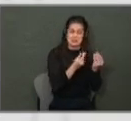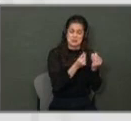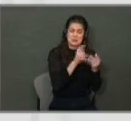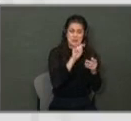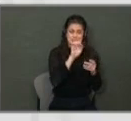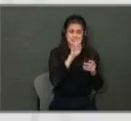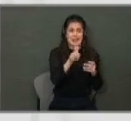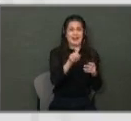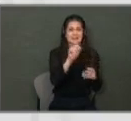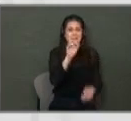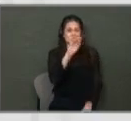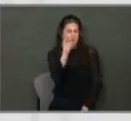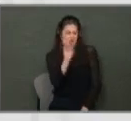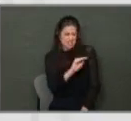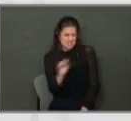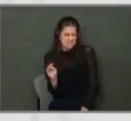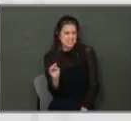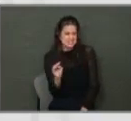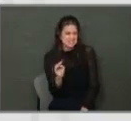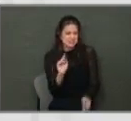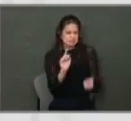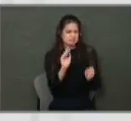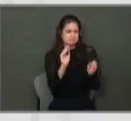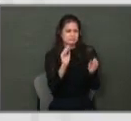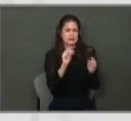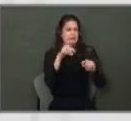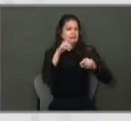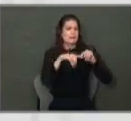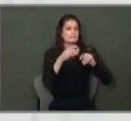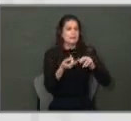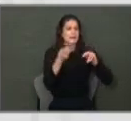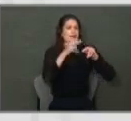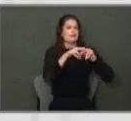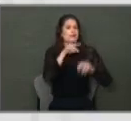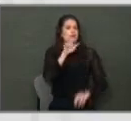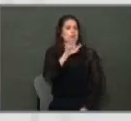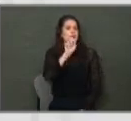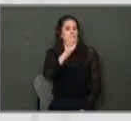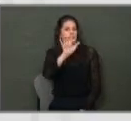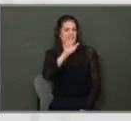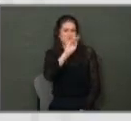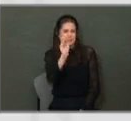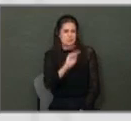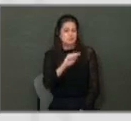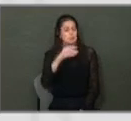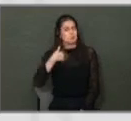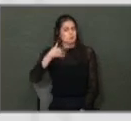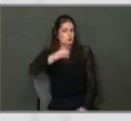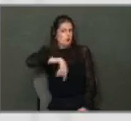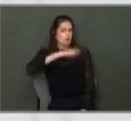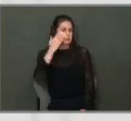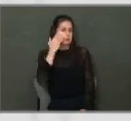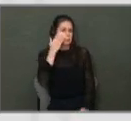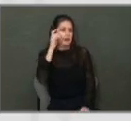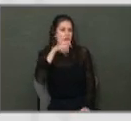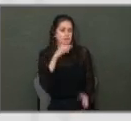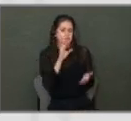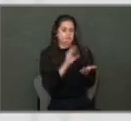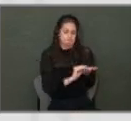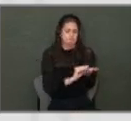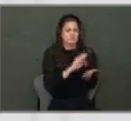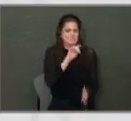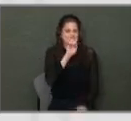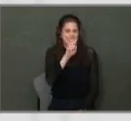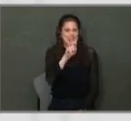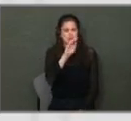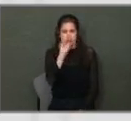base value adjustments can't be higher than 3.5%. So we knew that we were going to have to reduce the tax rate. But part of that